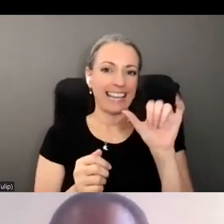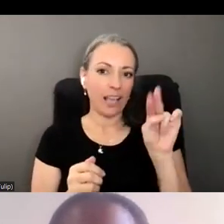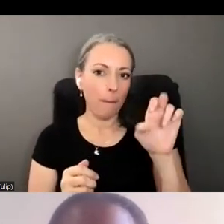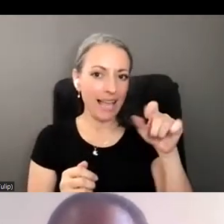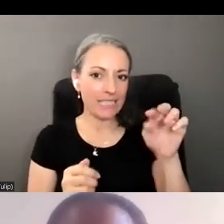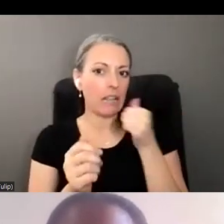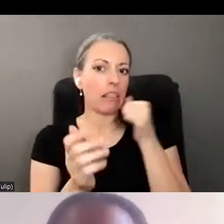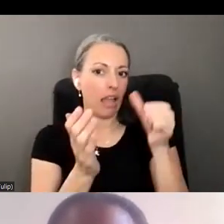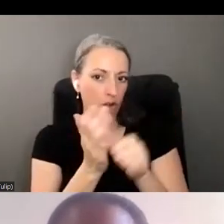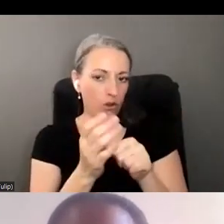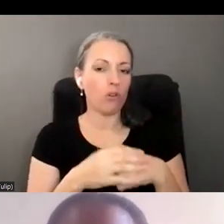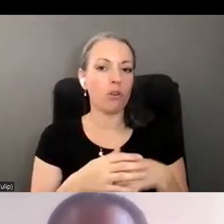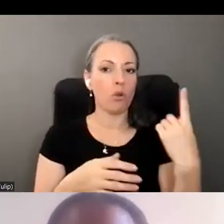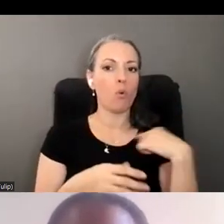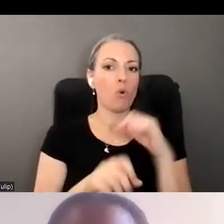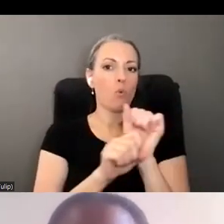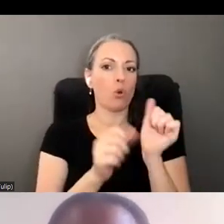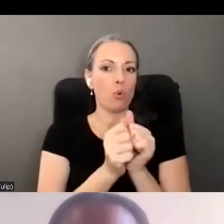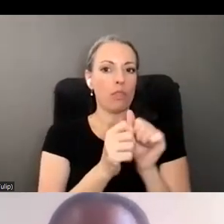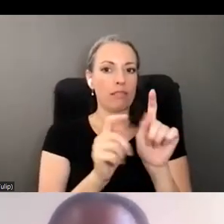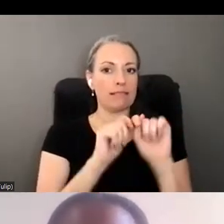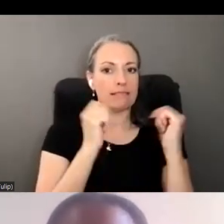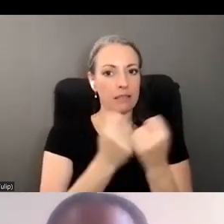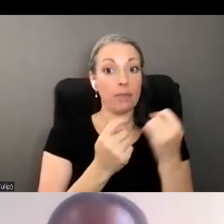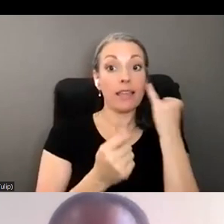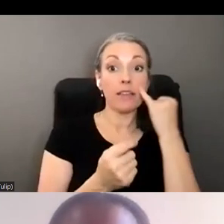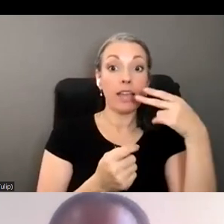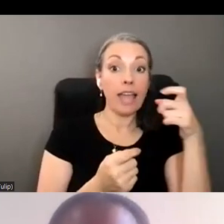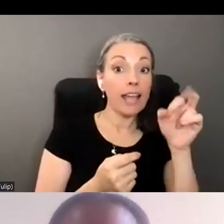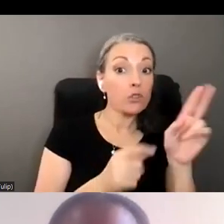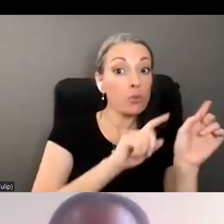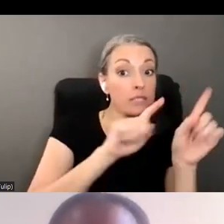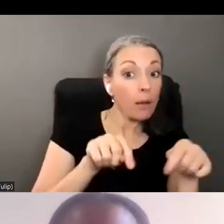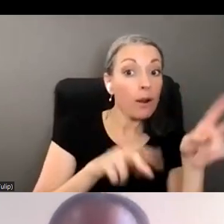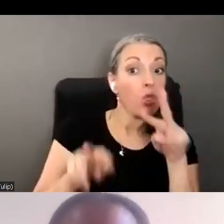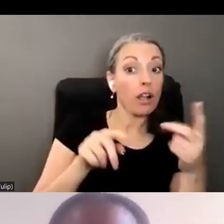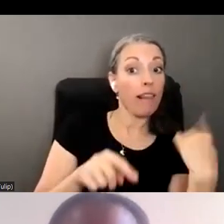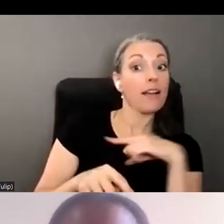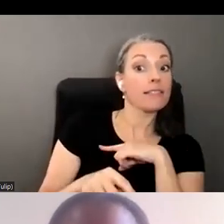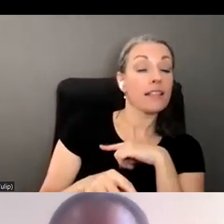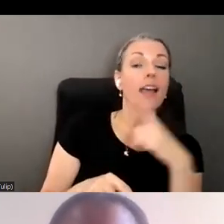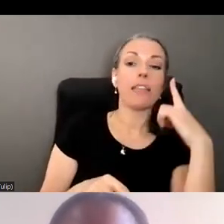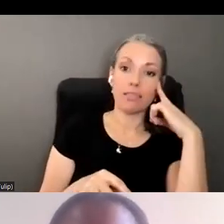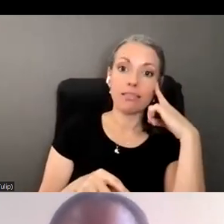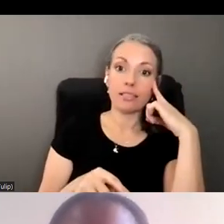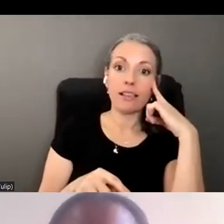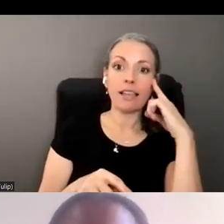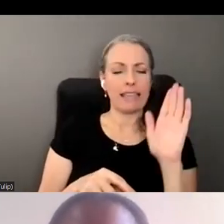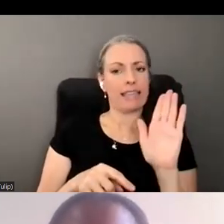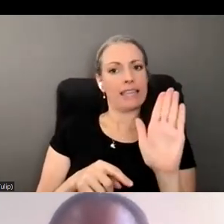or working with our elder law team, if Hector was coming to look at us, I think putting his